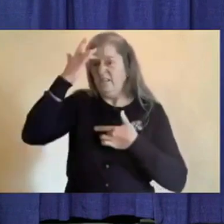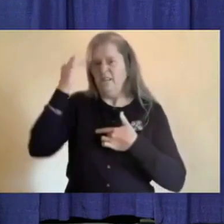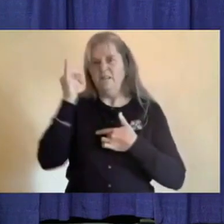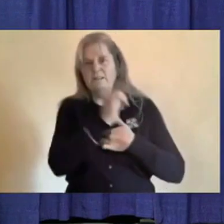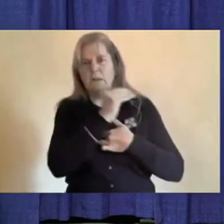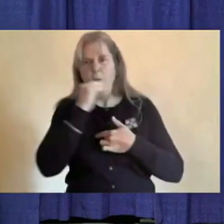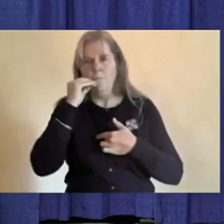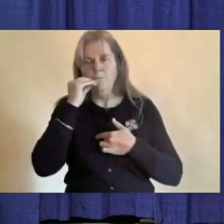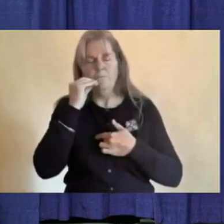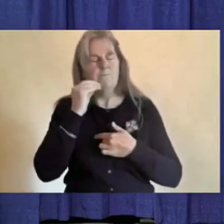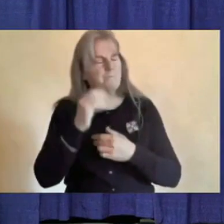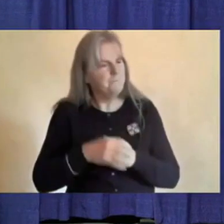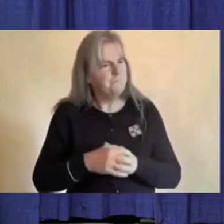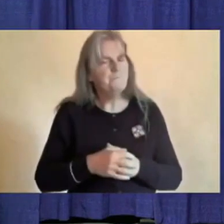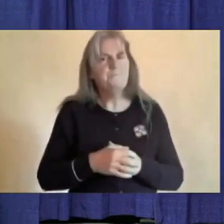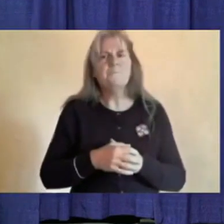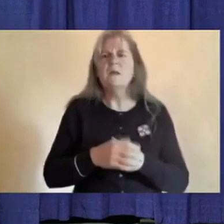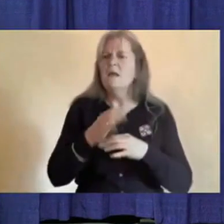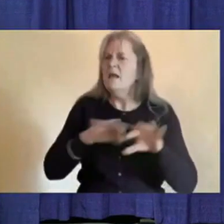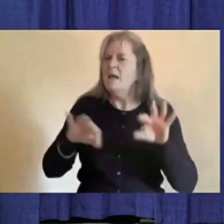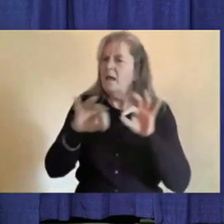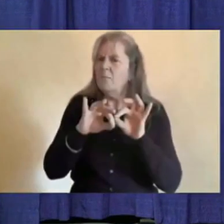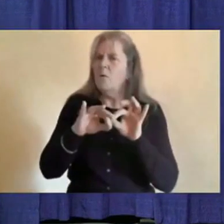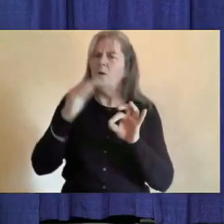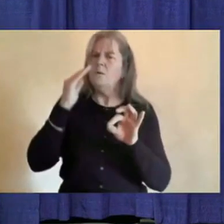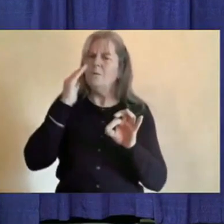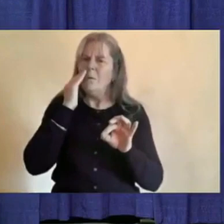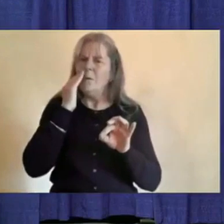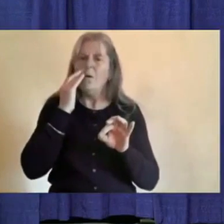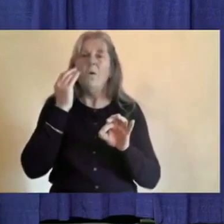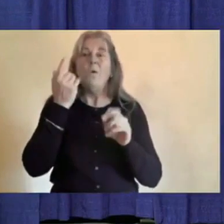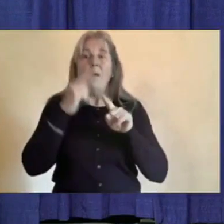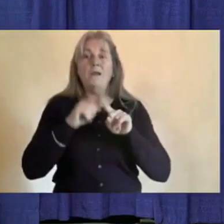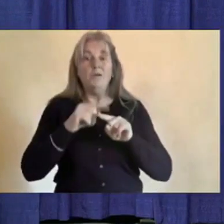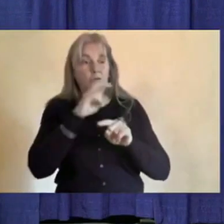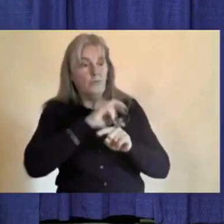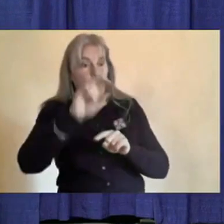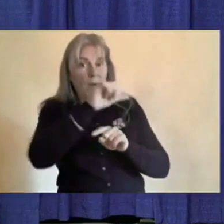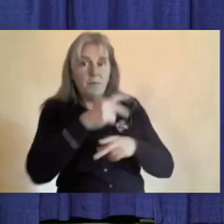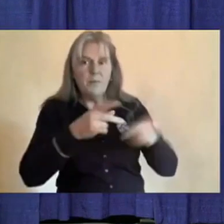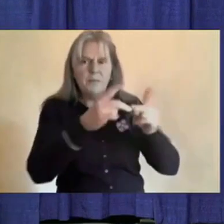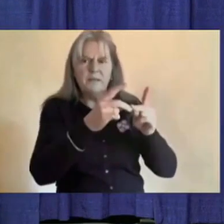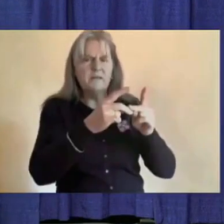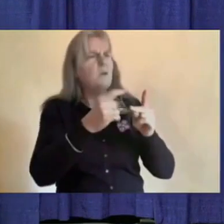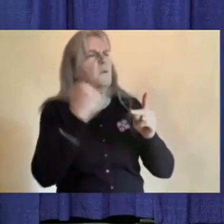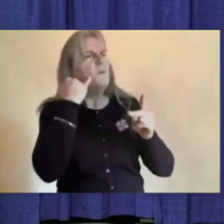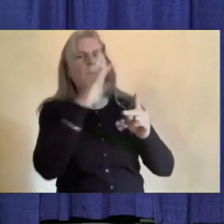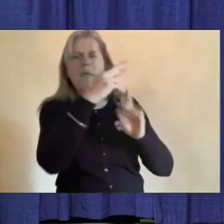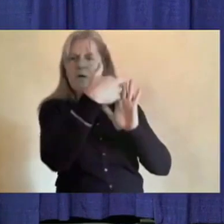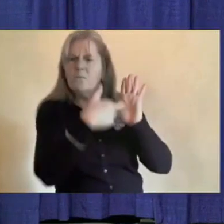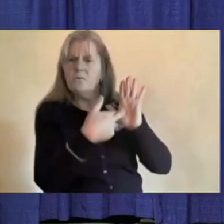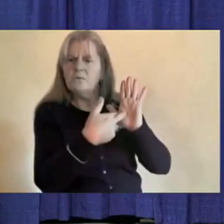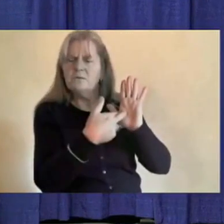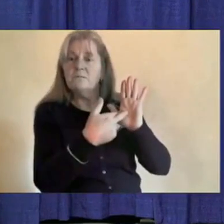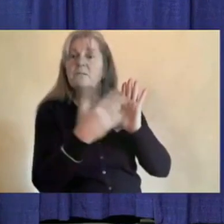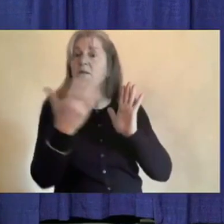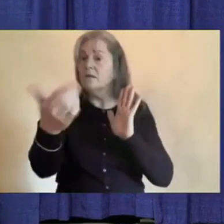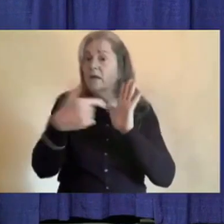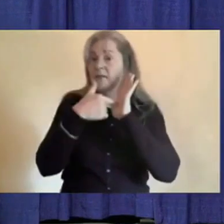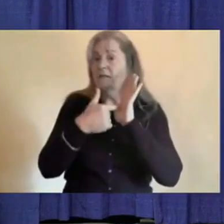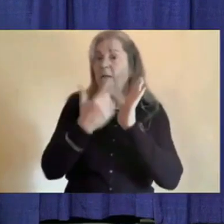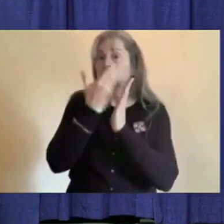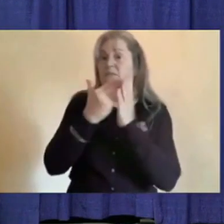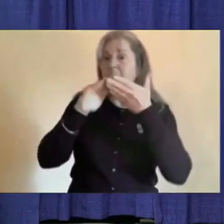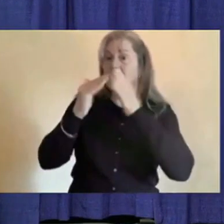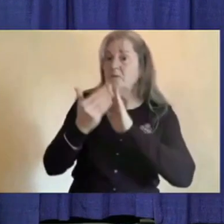important to know the rules of the jurisdiction you're traveling to in addition. Many communities for example now require masks in any enclosed